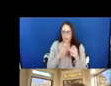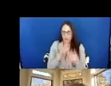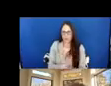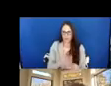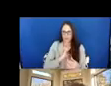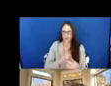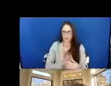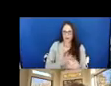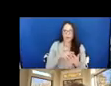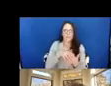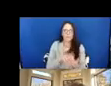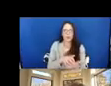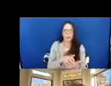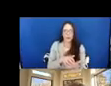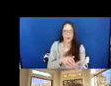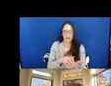vulnerable loved ones.